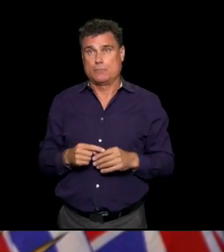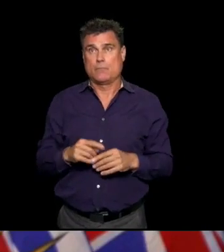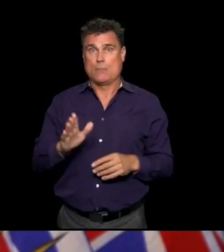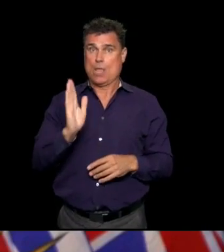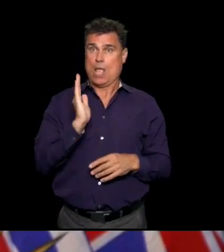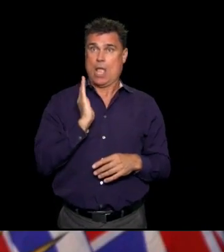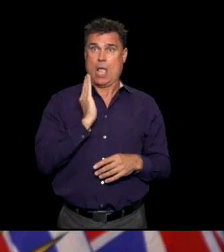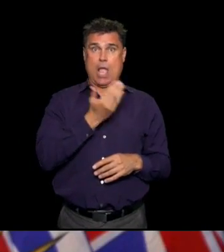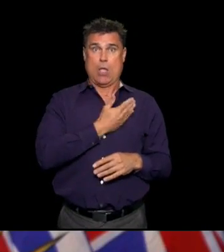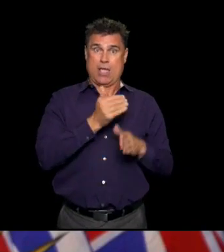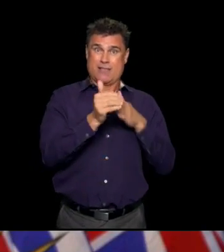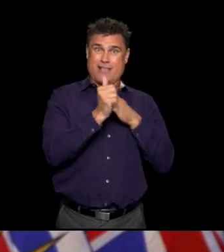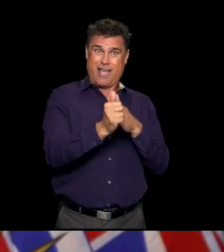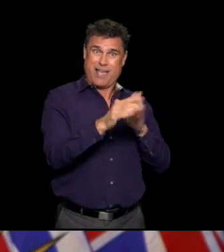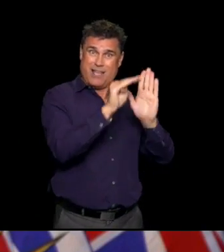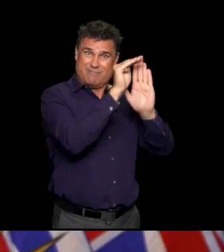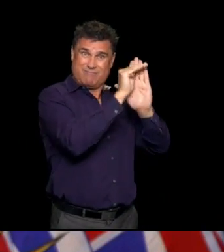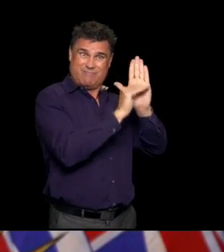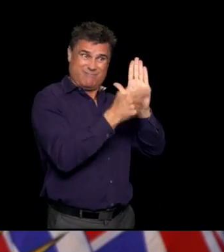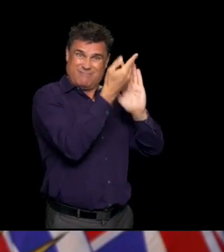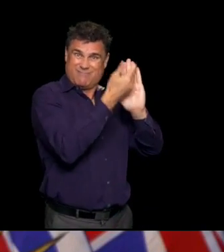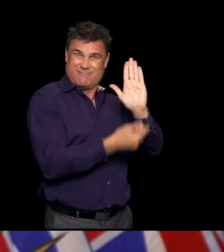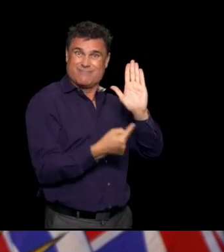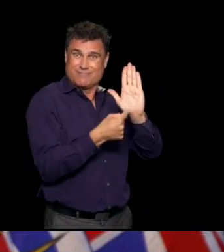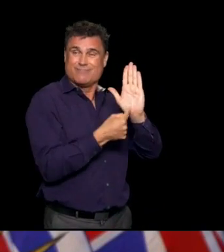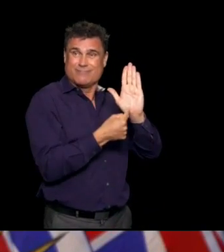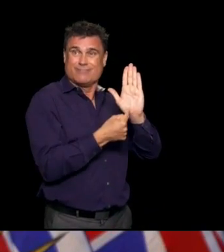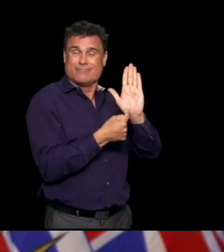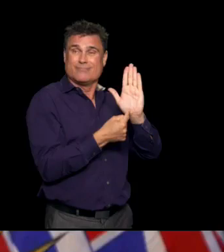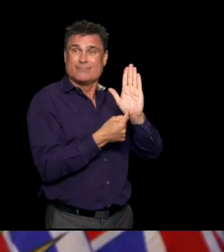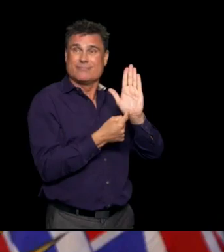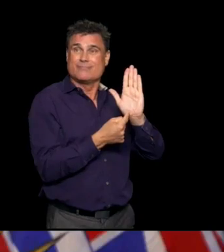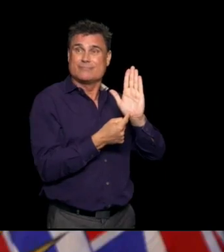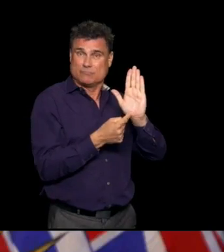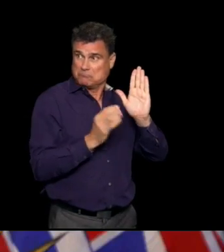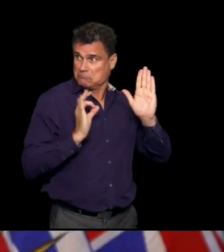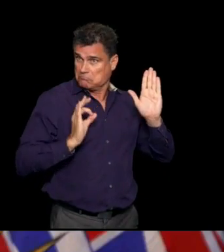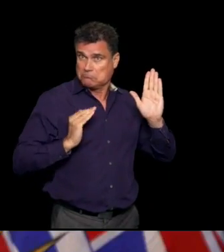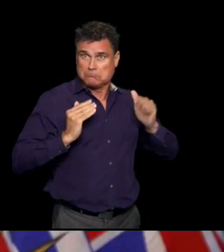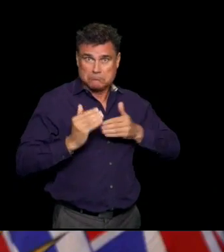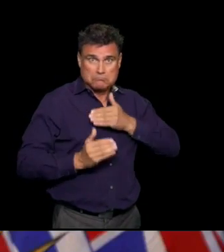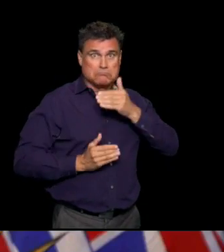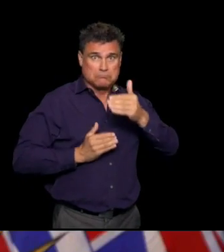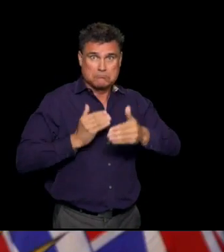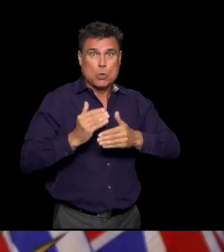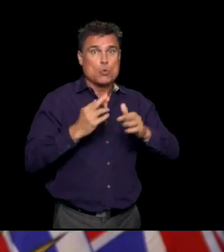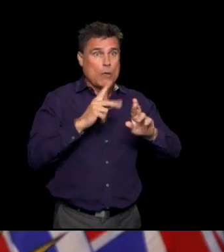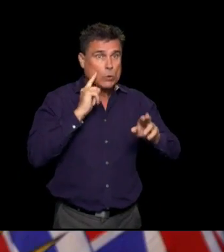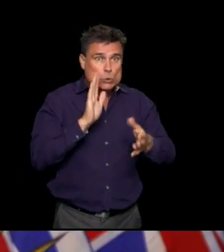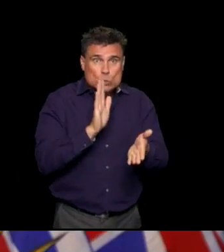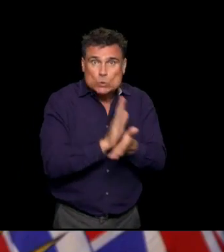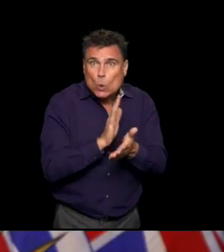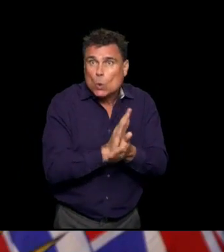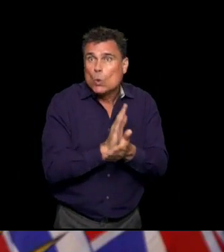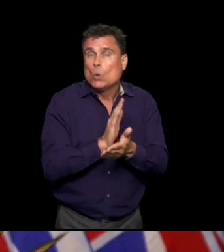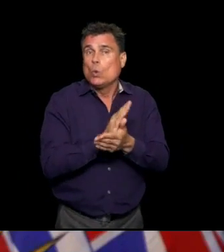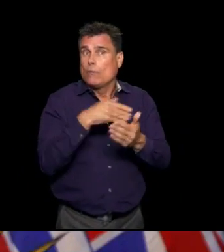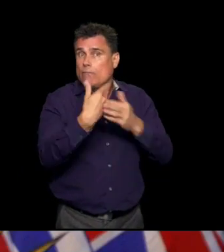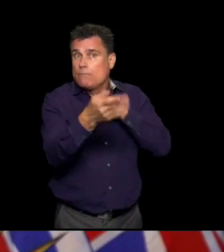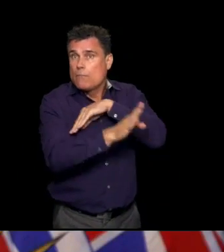parameters that we've put in place from a public health perspective in schools across this province are still